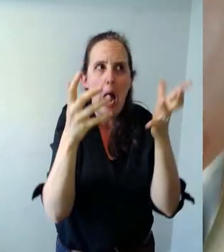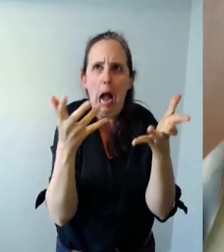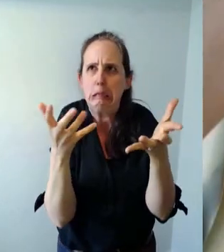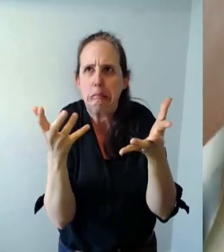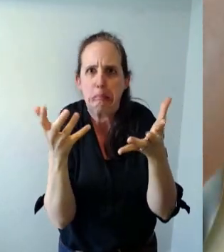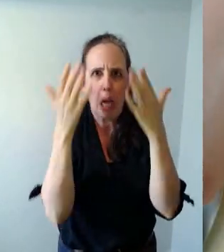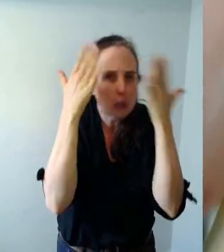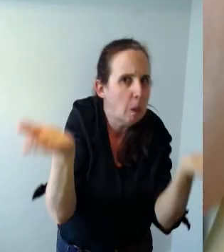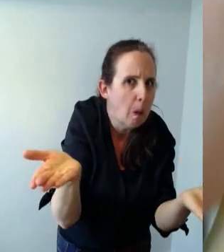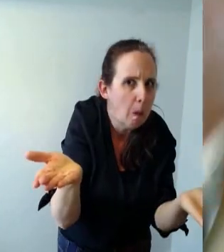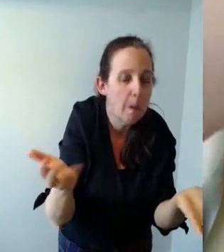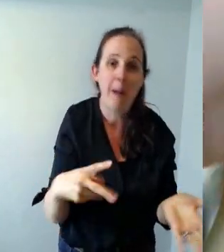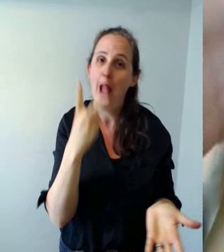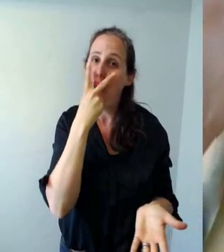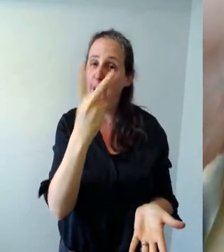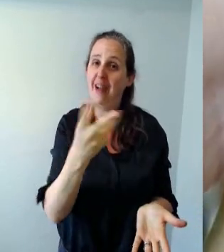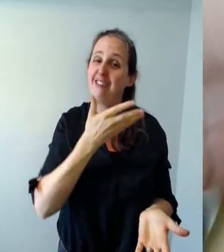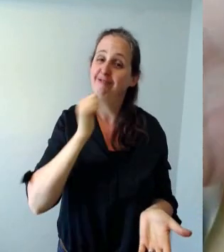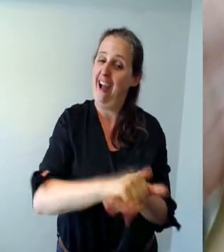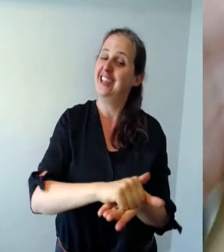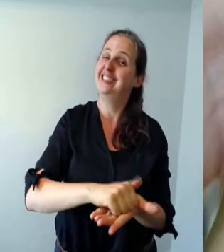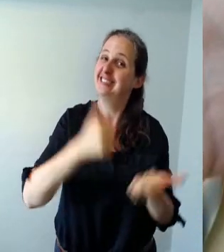trim